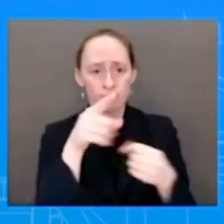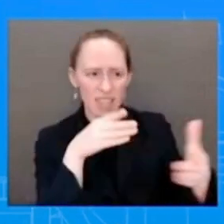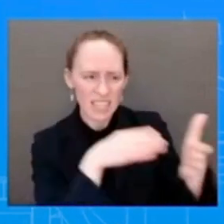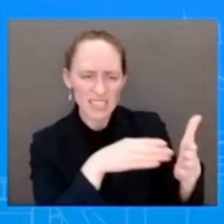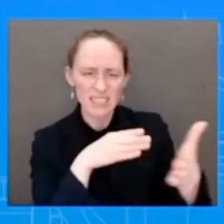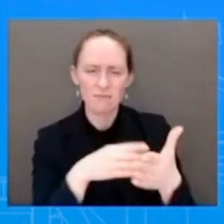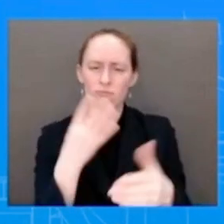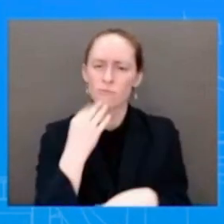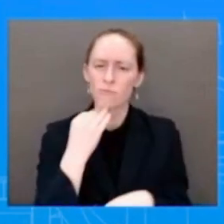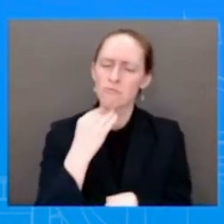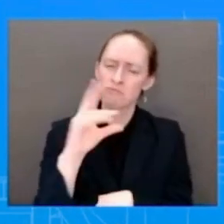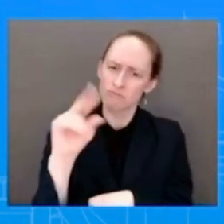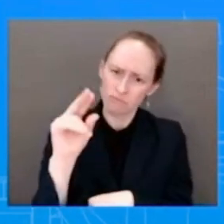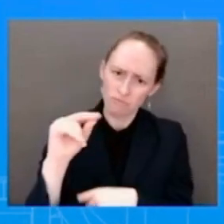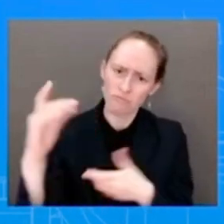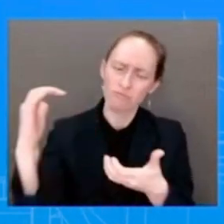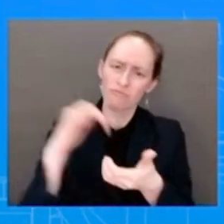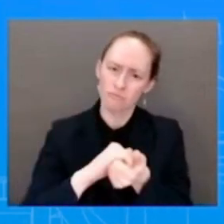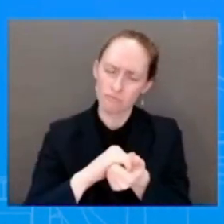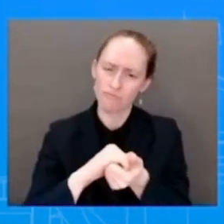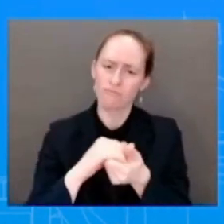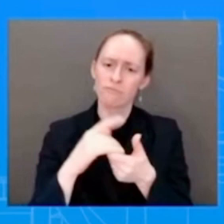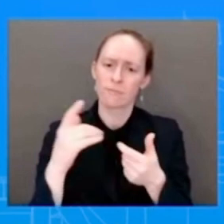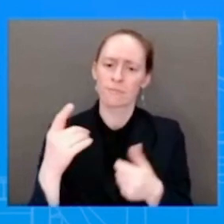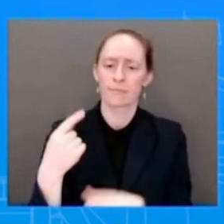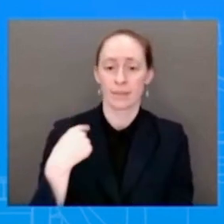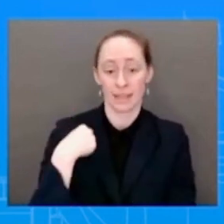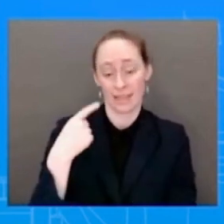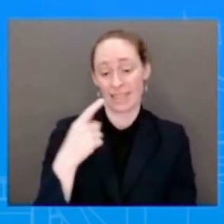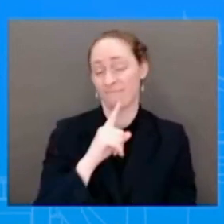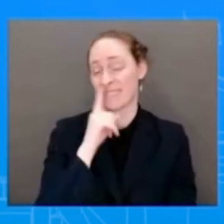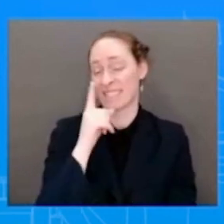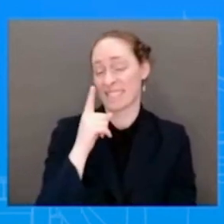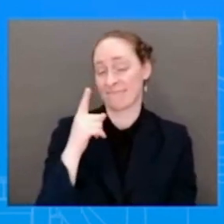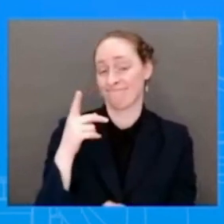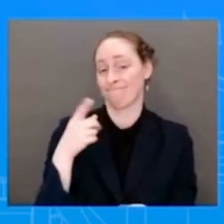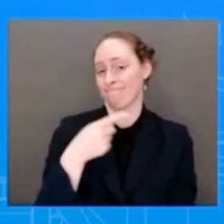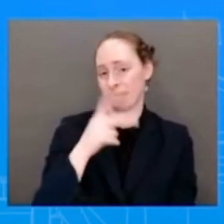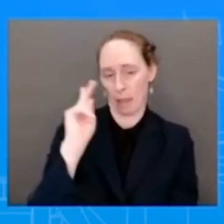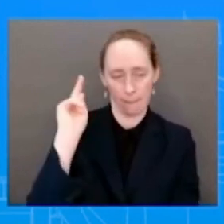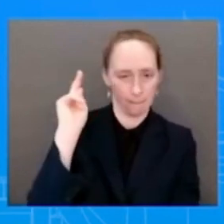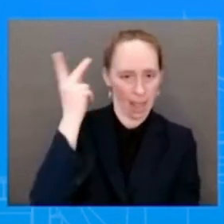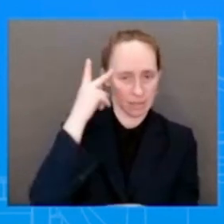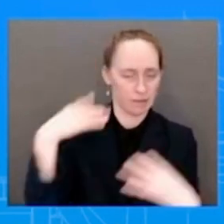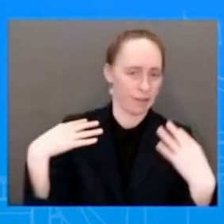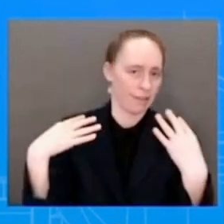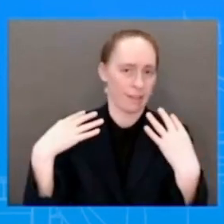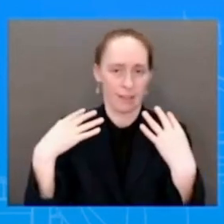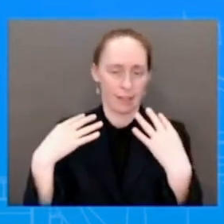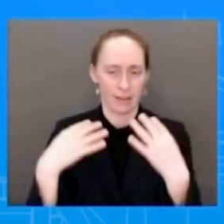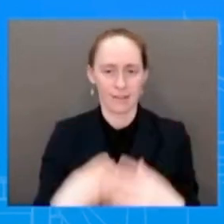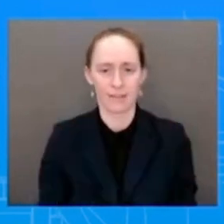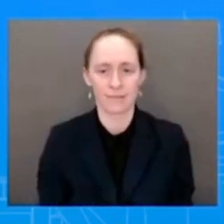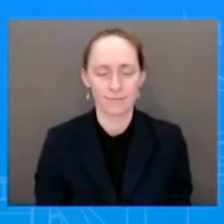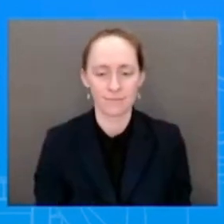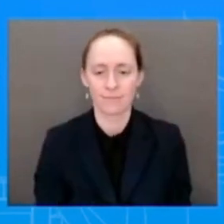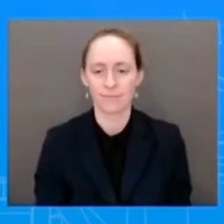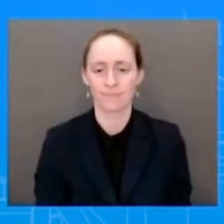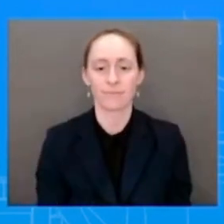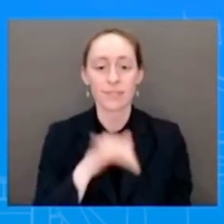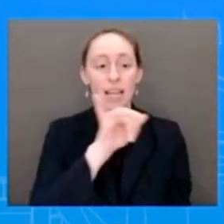this, it's a political stunt, much like House Republicans' unjust removal of other leading Democrats from key committees